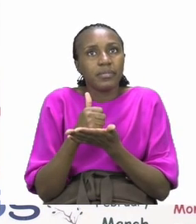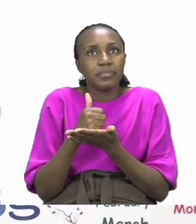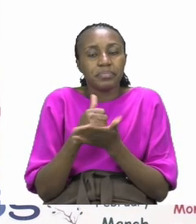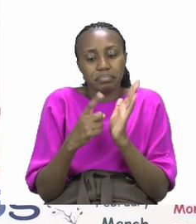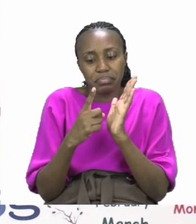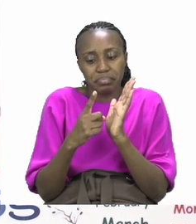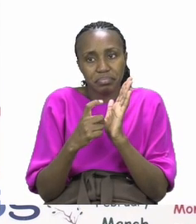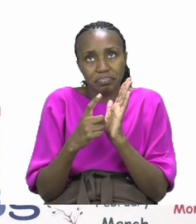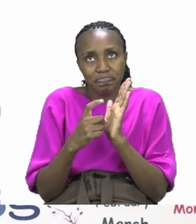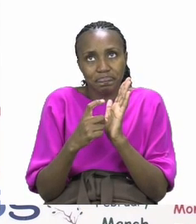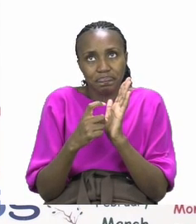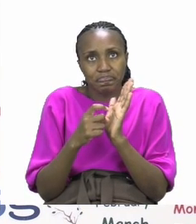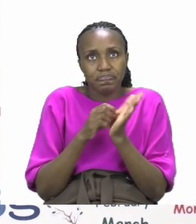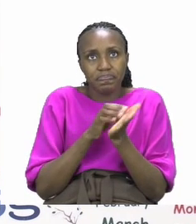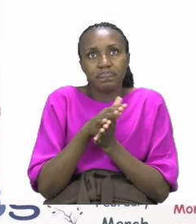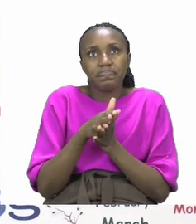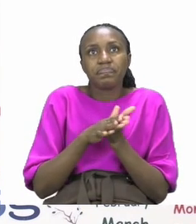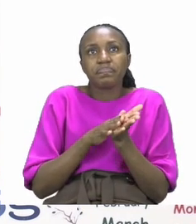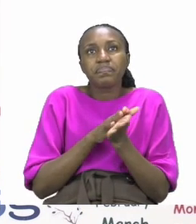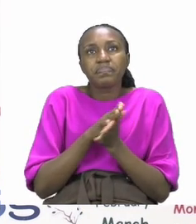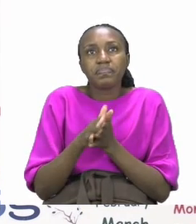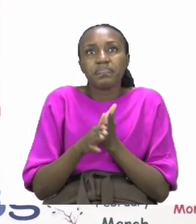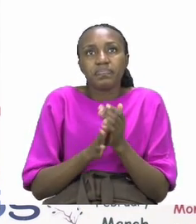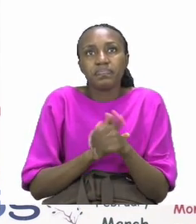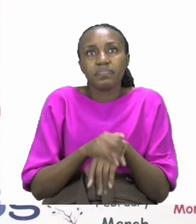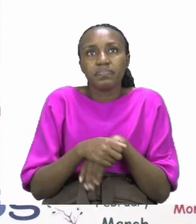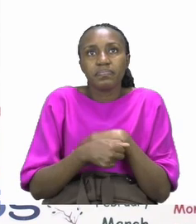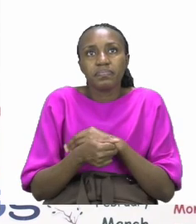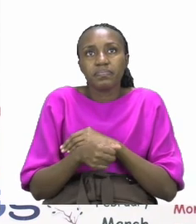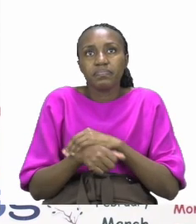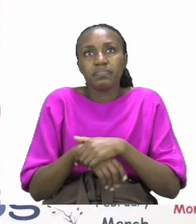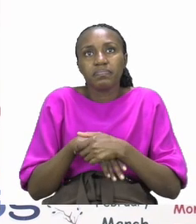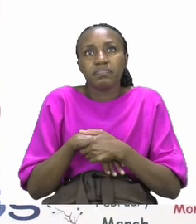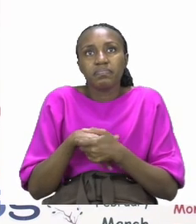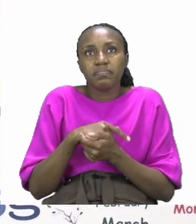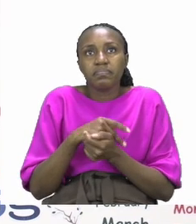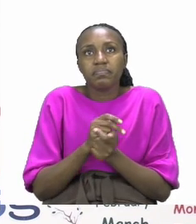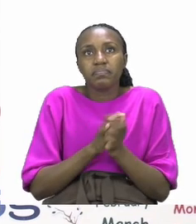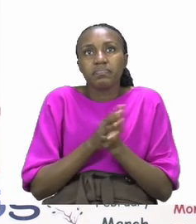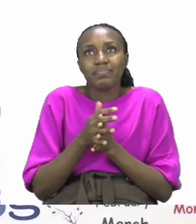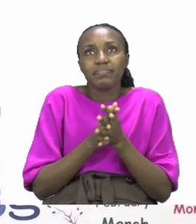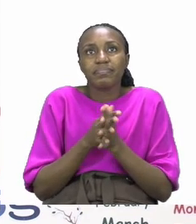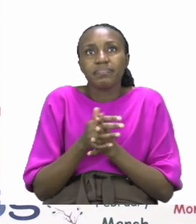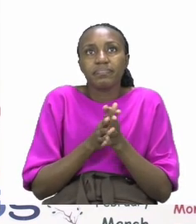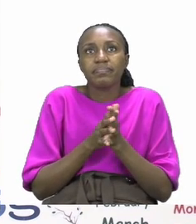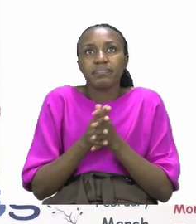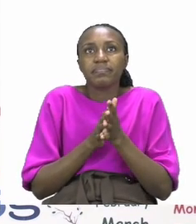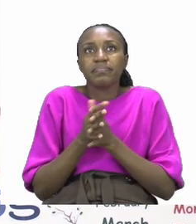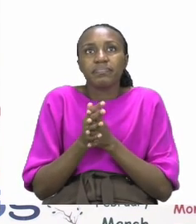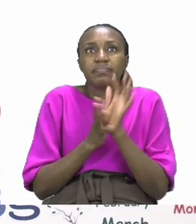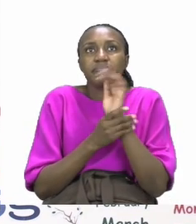sanitizer and we rub inside our hands, around our hands, in between our fingers,